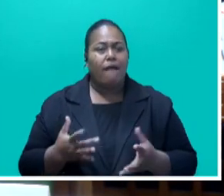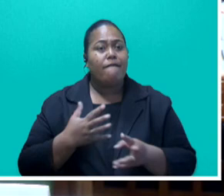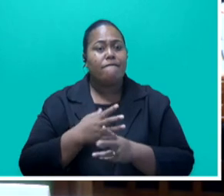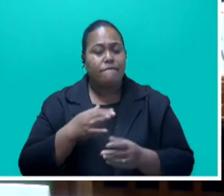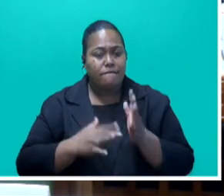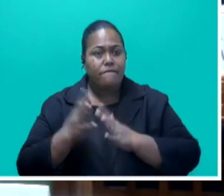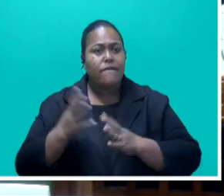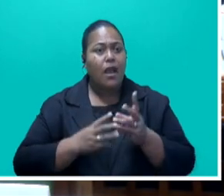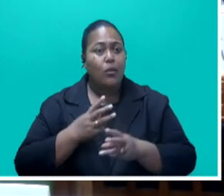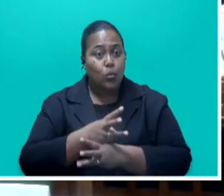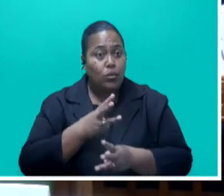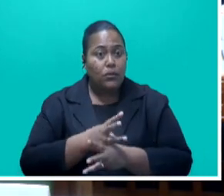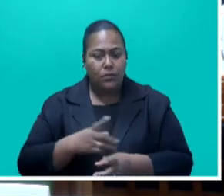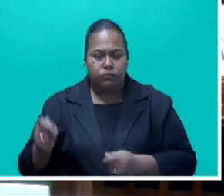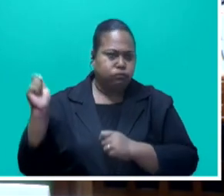So, Honorable Speaker,